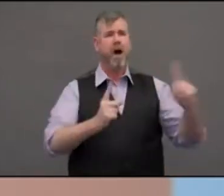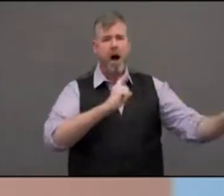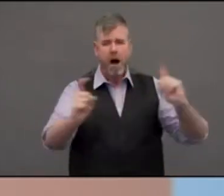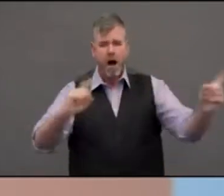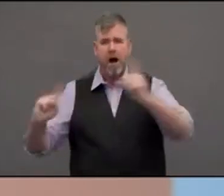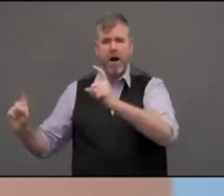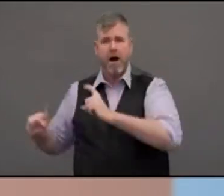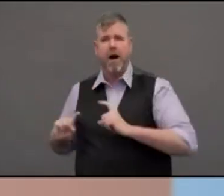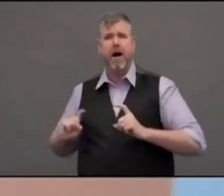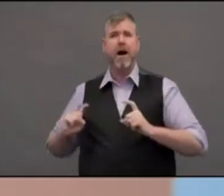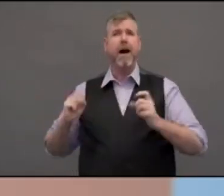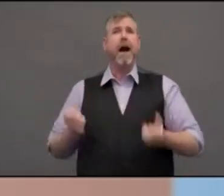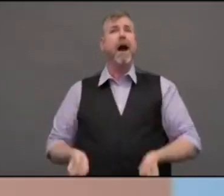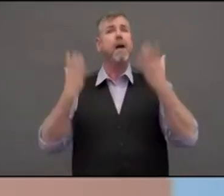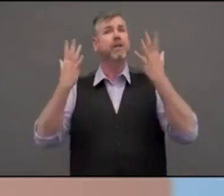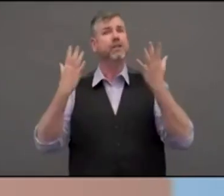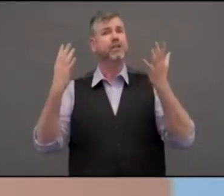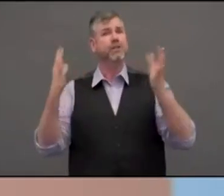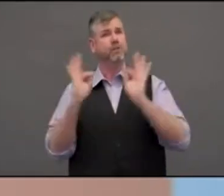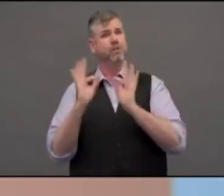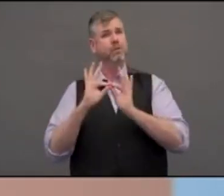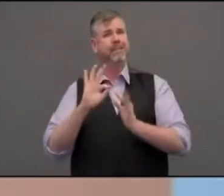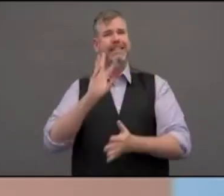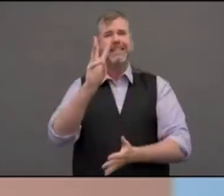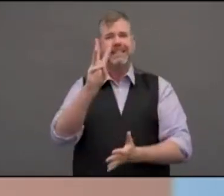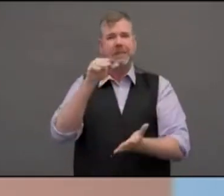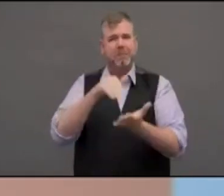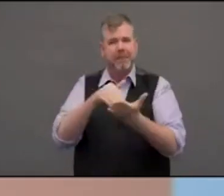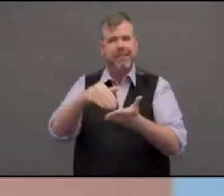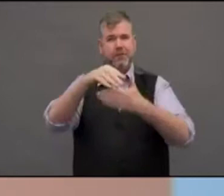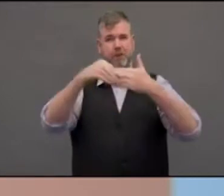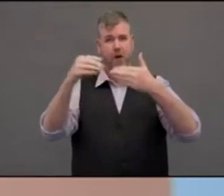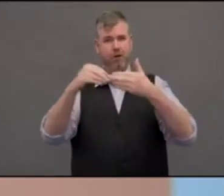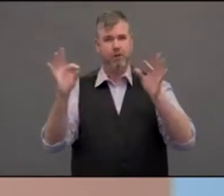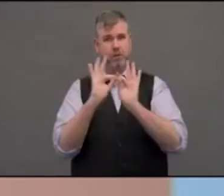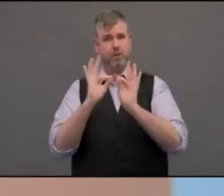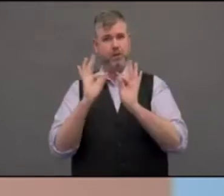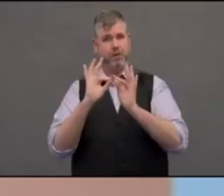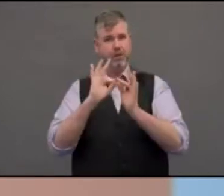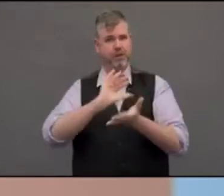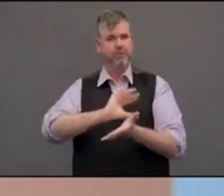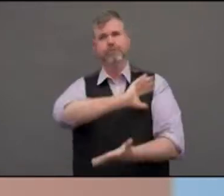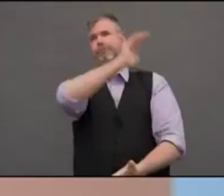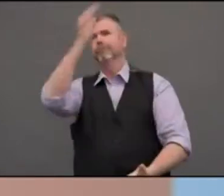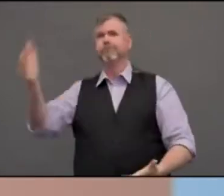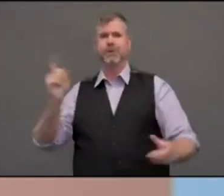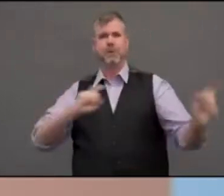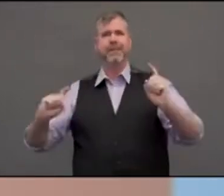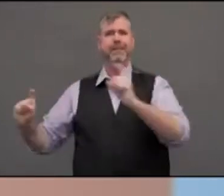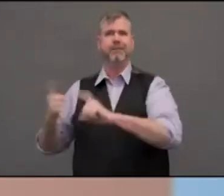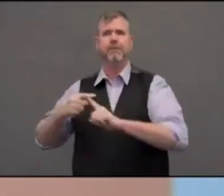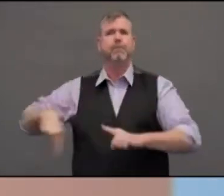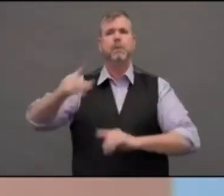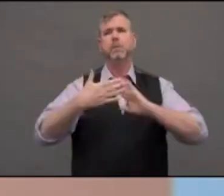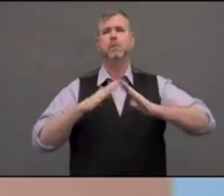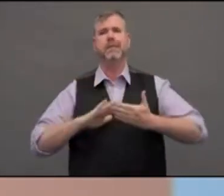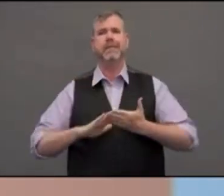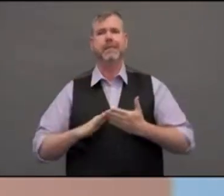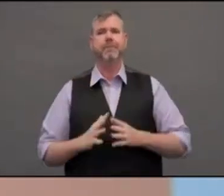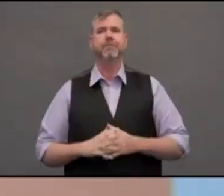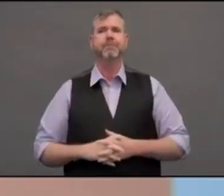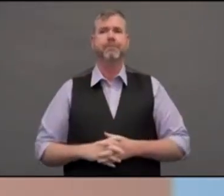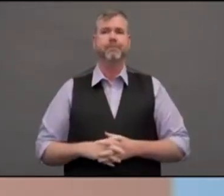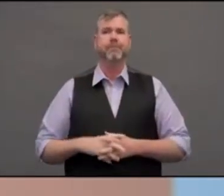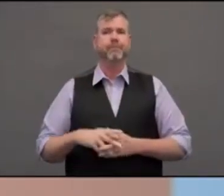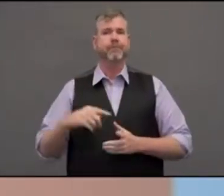Medical Center Foundation and $6 million that's allowed us to buy things like ventilators and testing equipment and other needed supplies. So it's